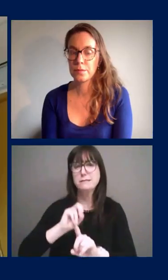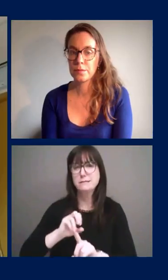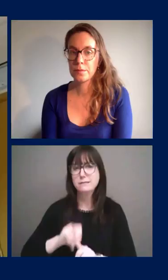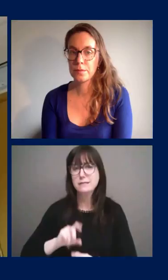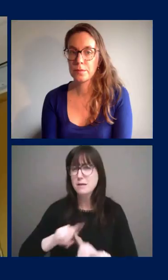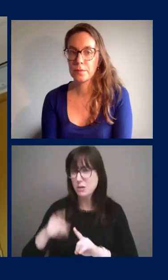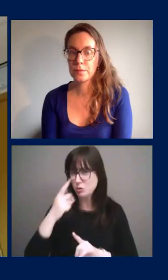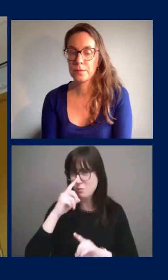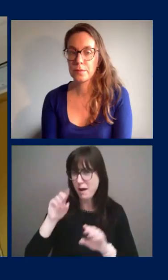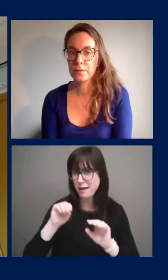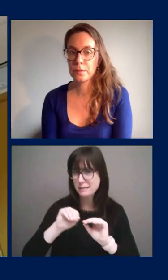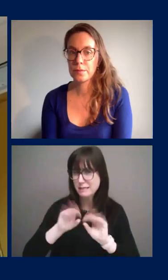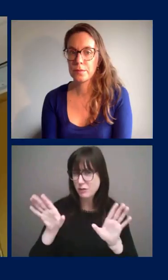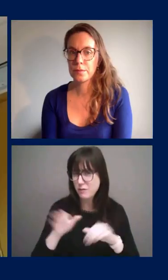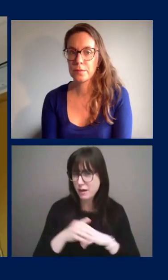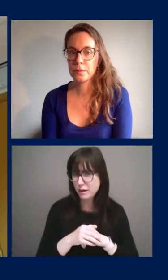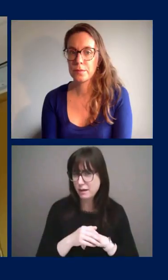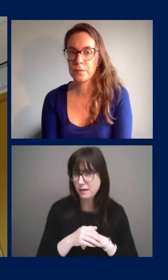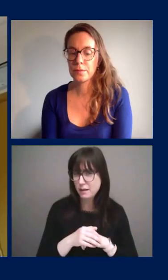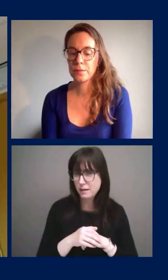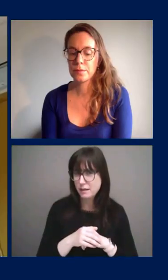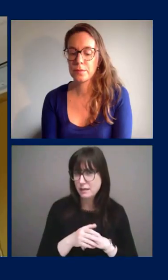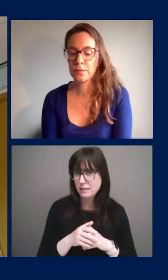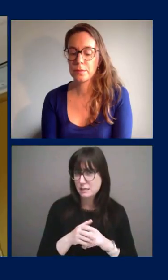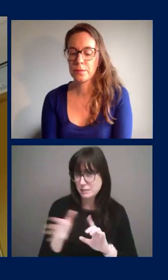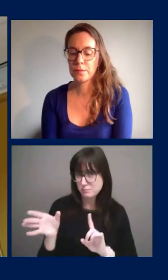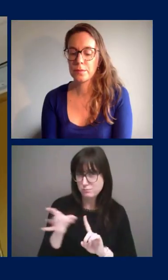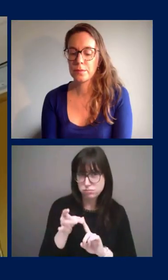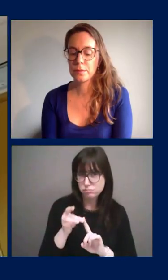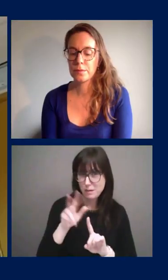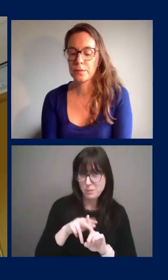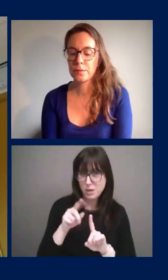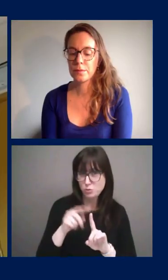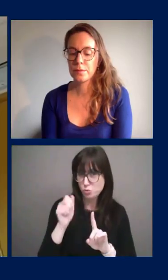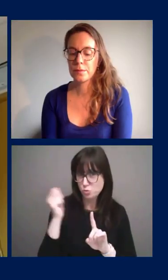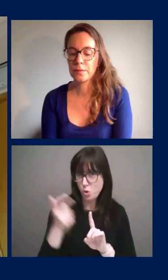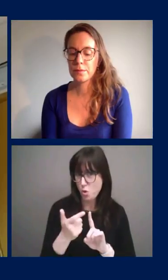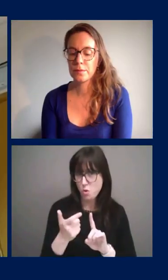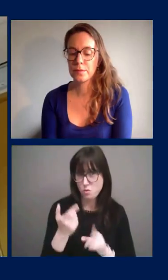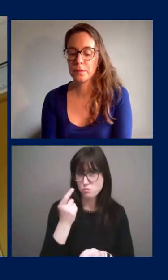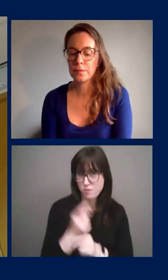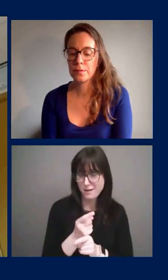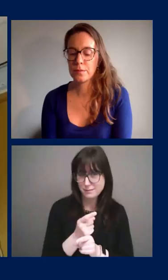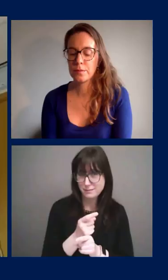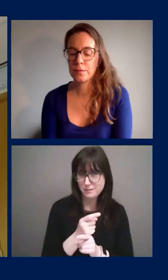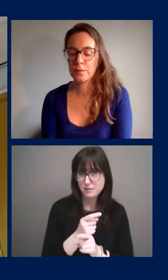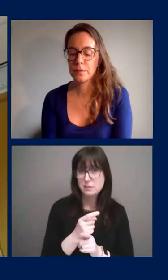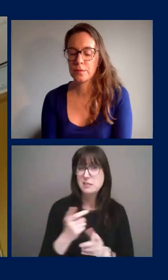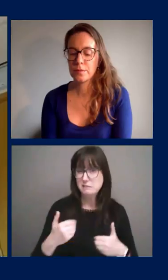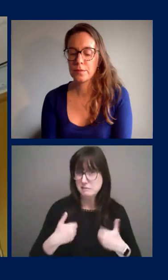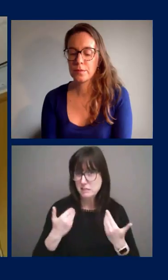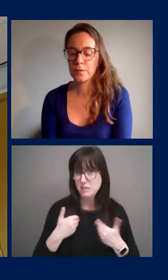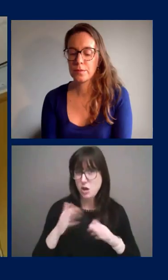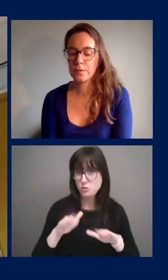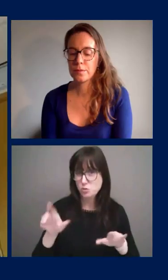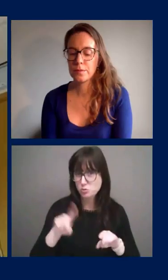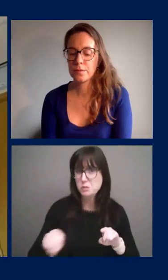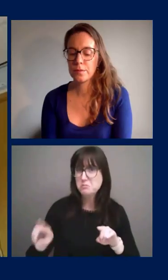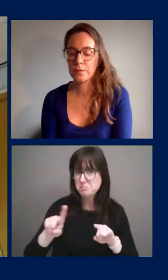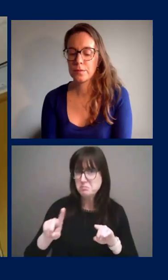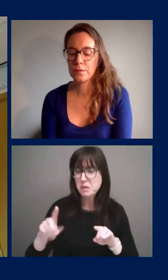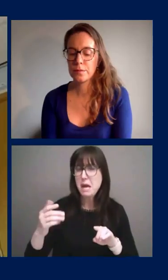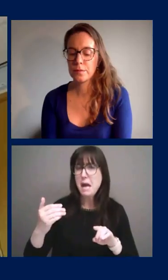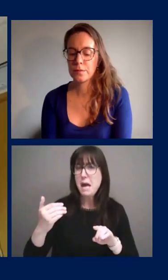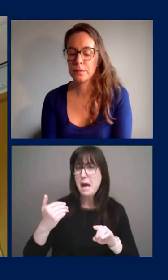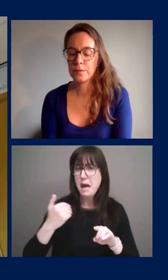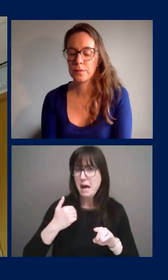that for me that we shouldn't assume because we don't see a lot of young children you know showing symptoms that it's not